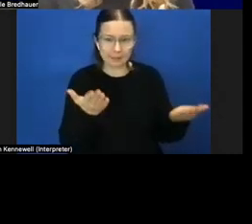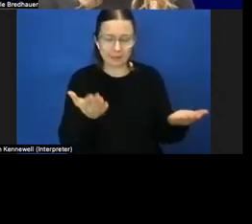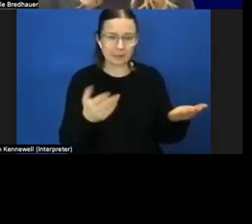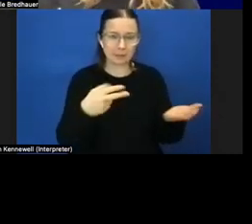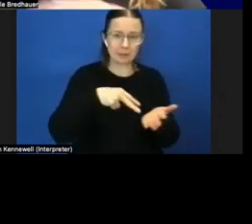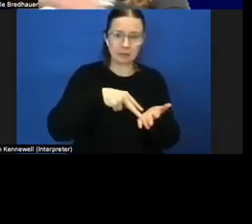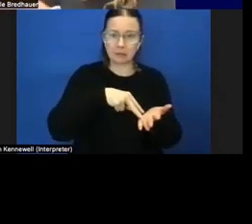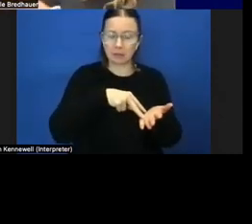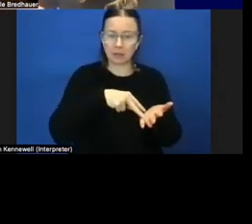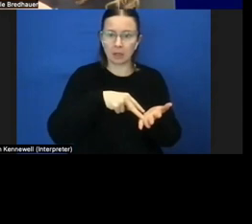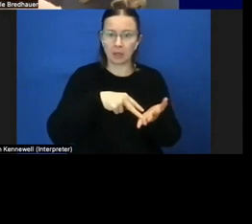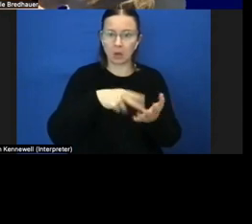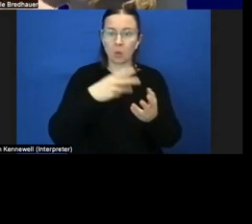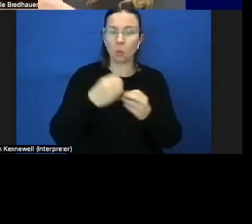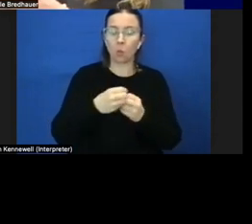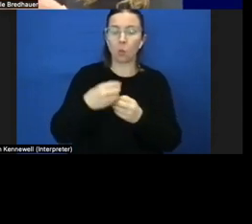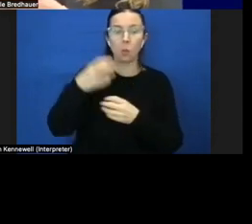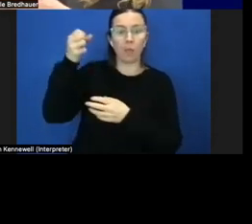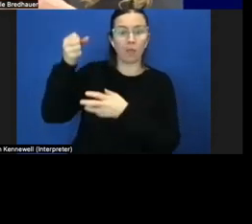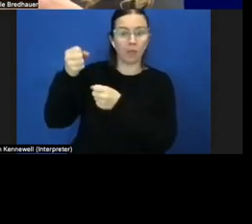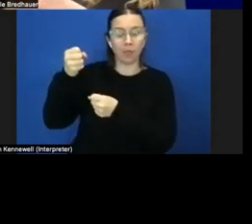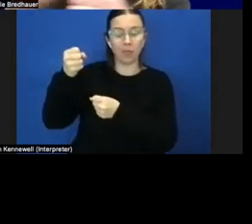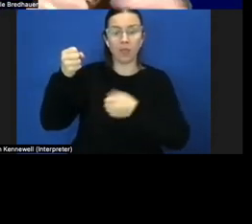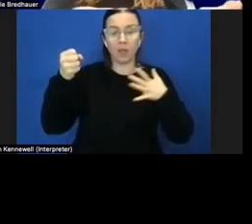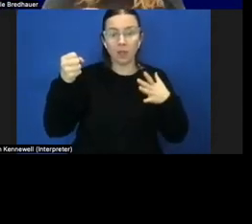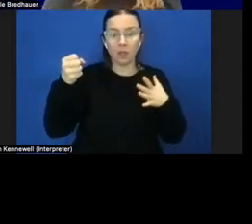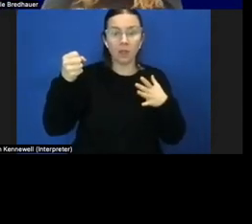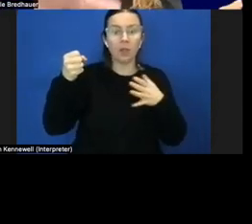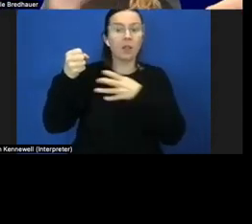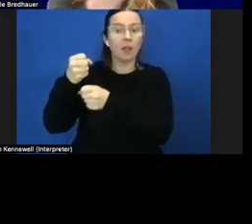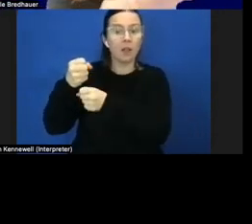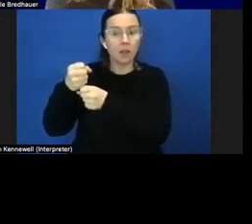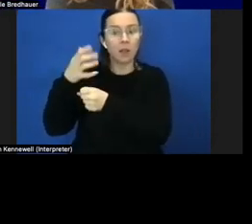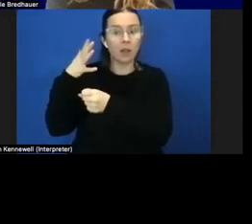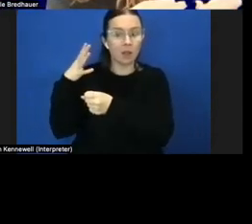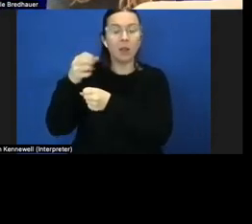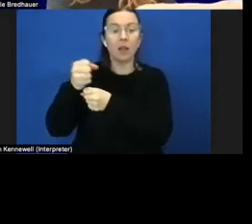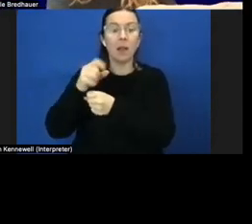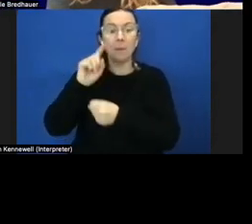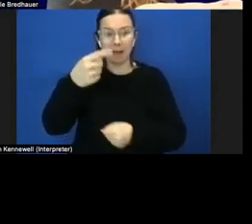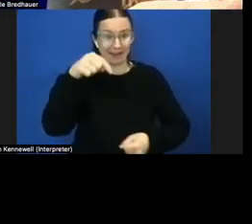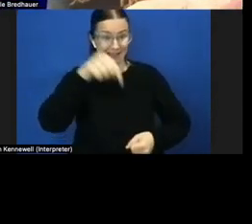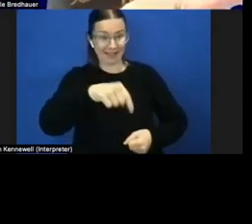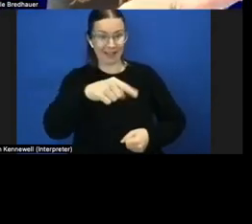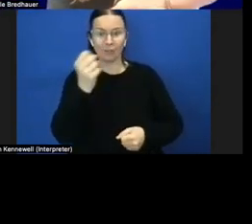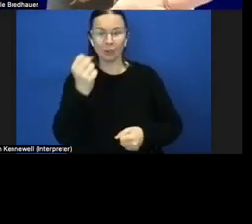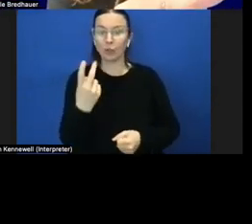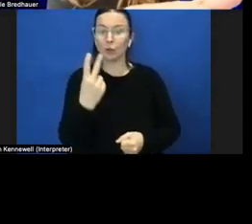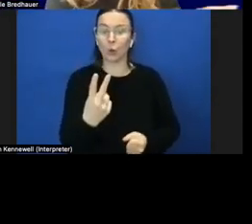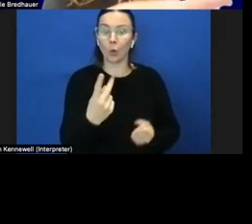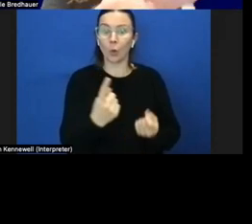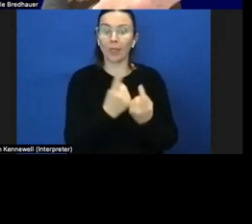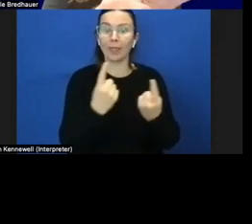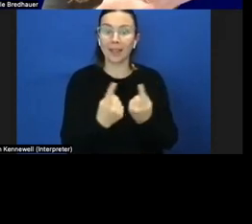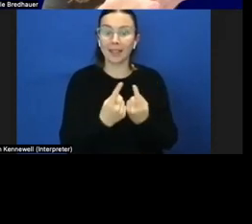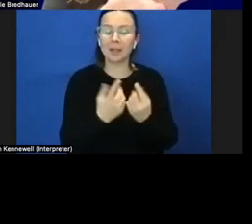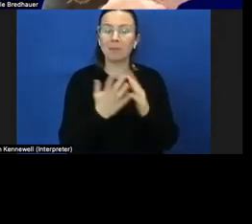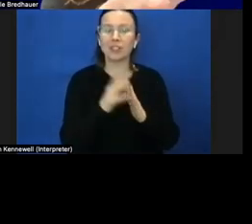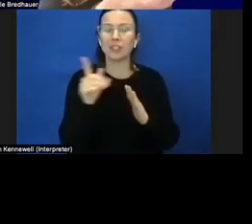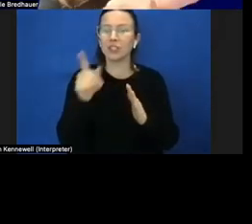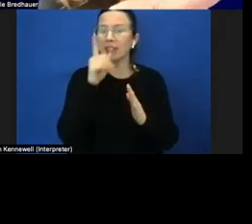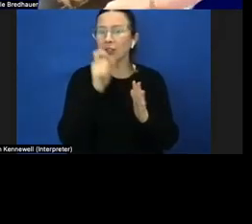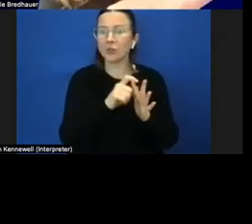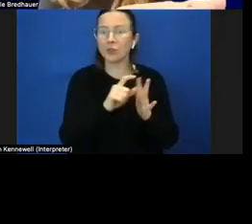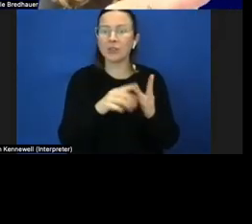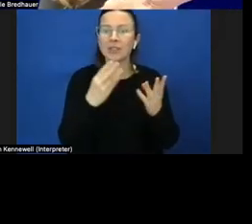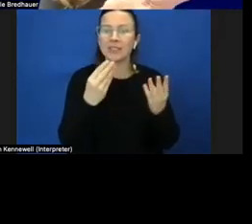with one and with two hands in a different way but here she's got two materials so she can actually do some perhaps